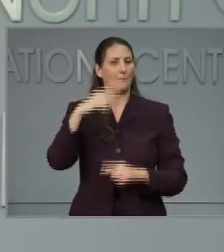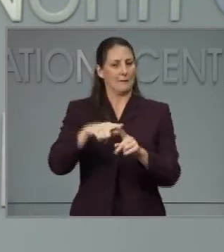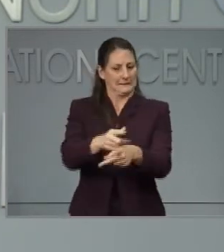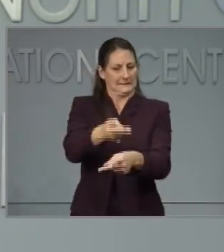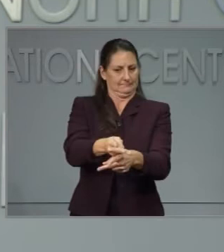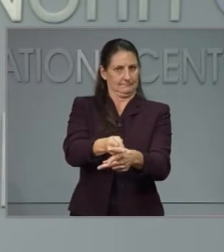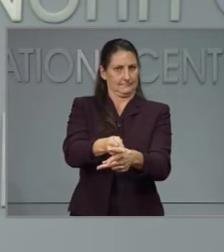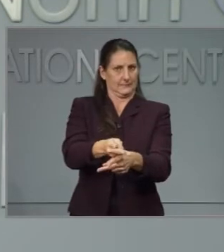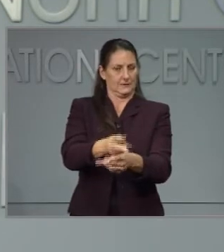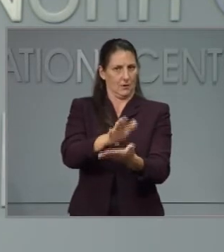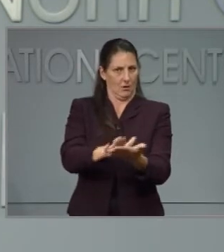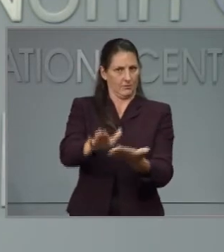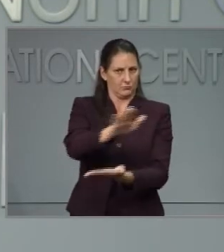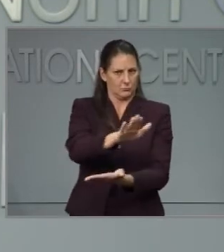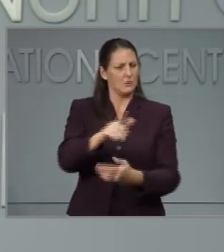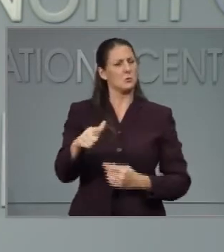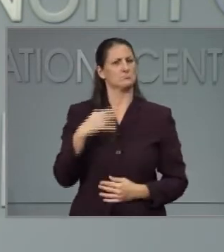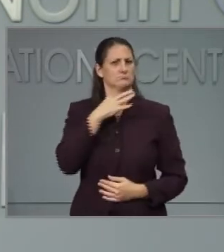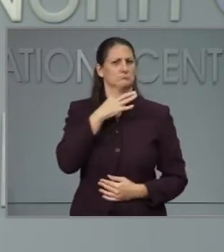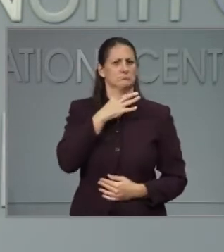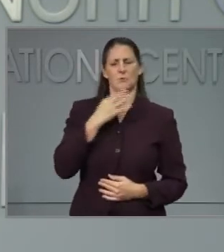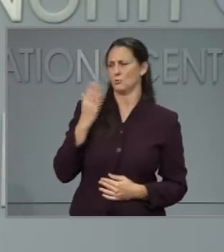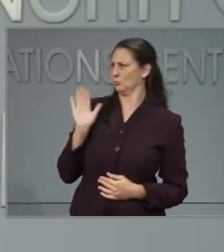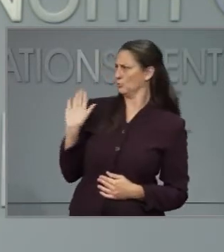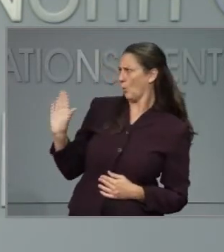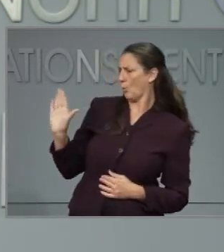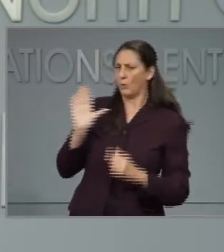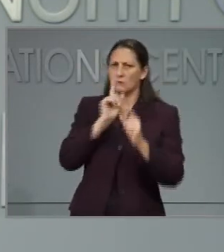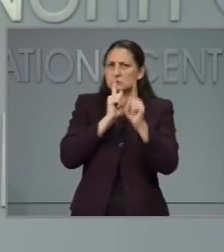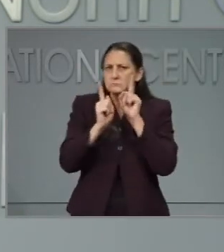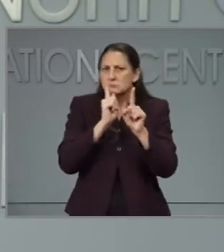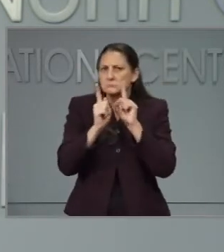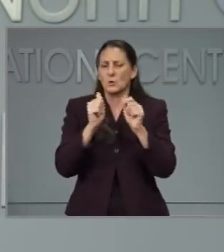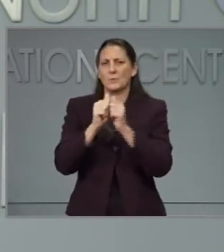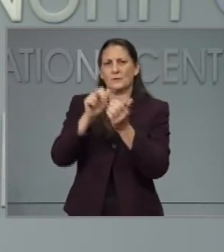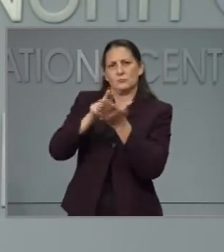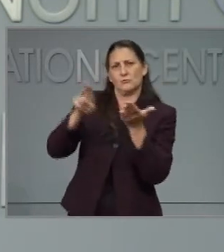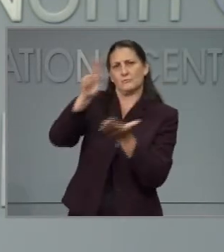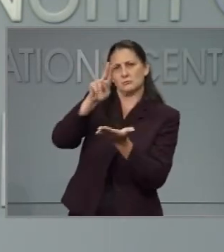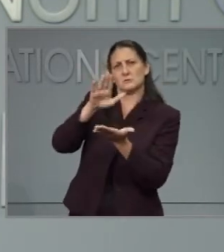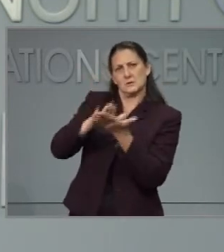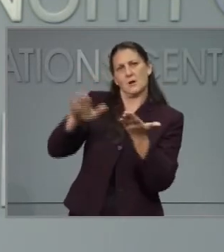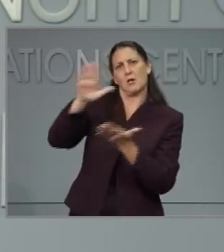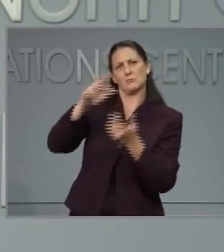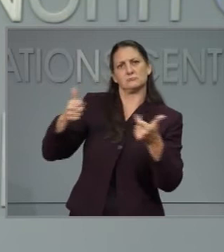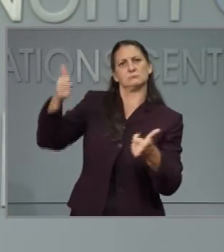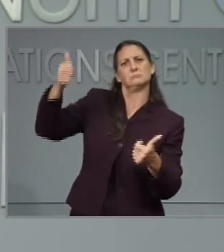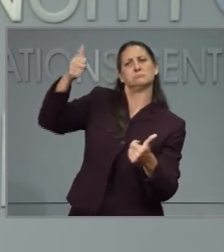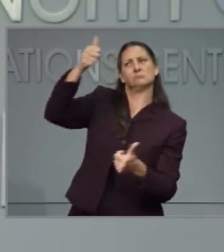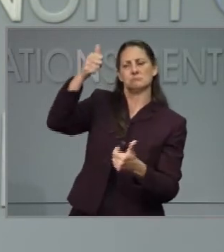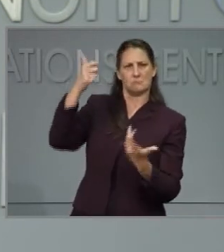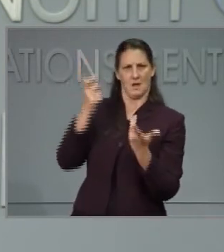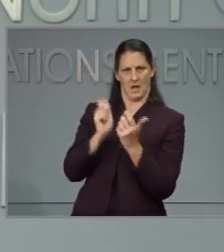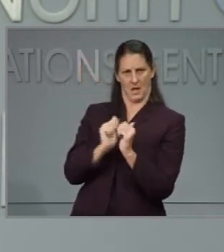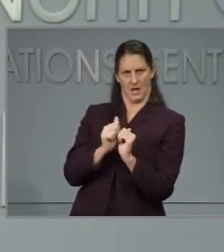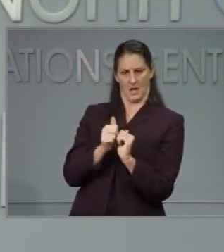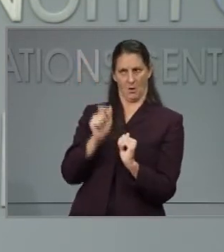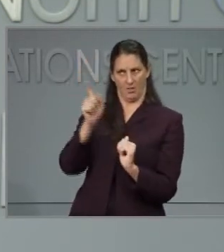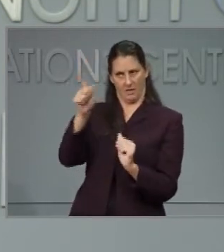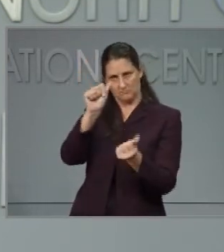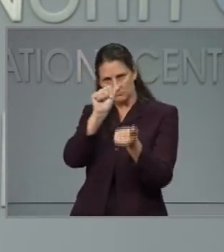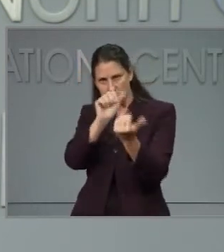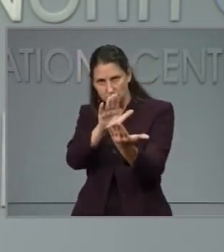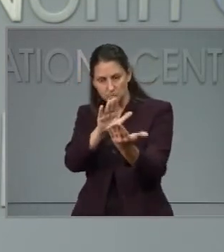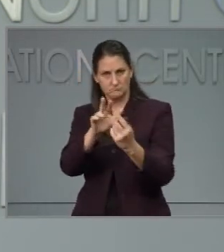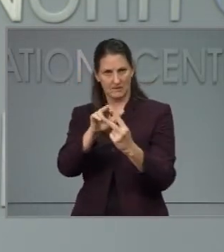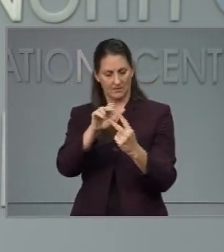the conversations that you're having with university officials as to how they are going to be managing their outbreaks and how that they are going to be keeping